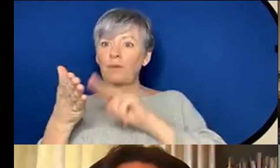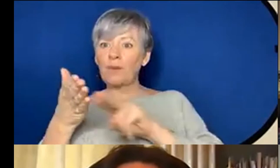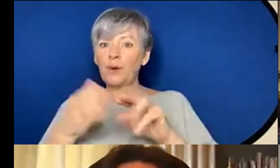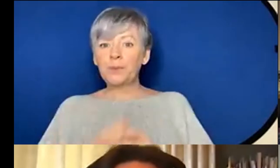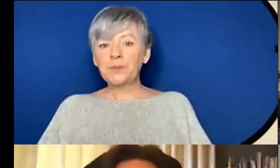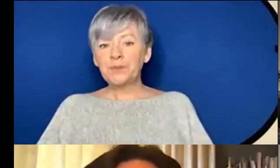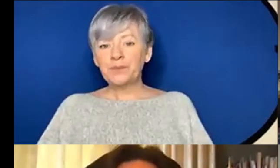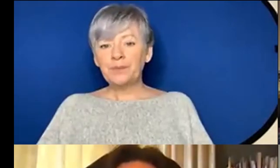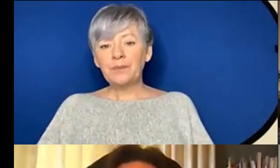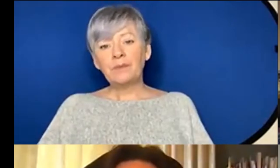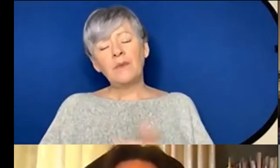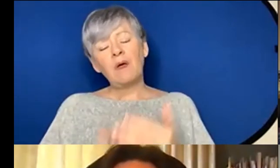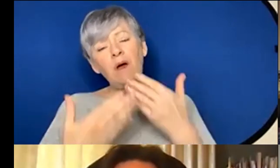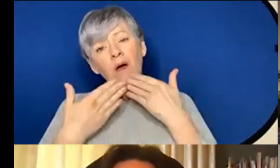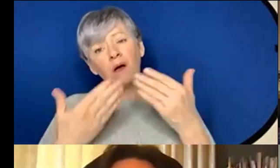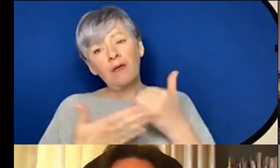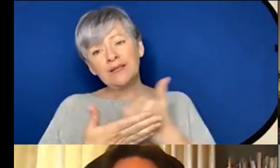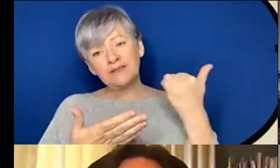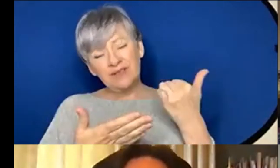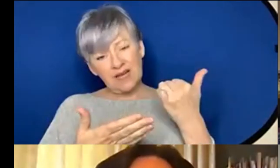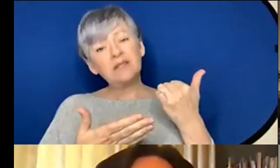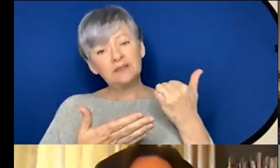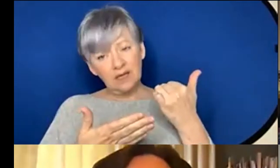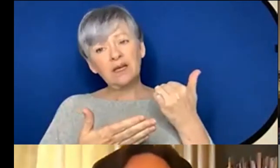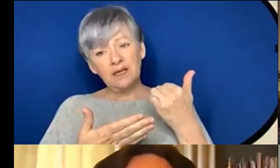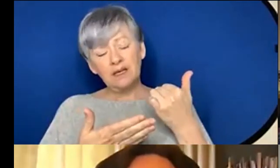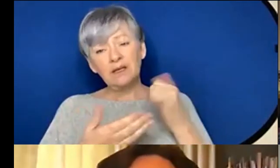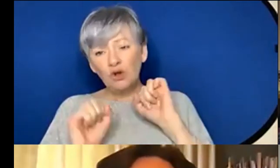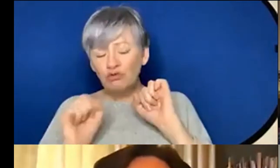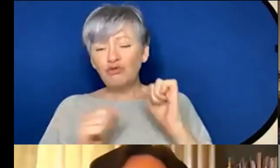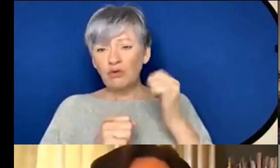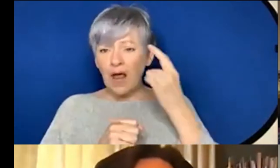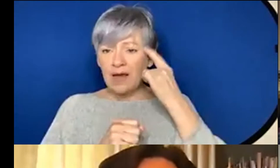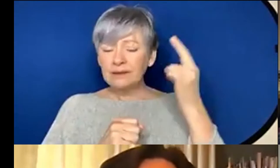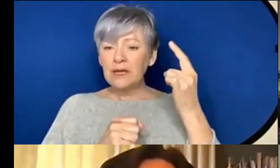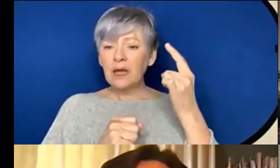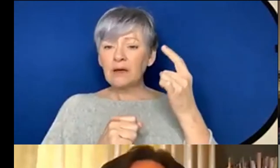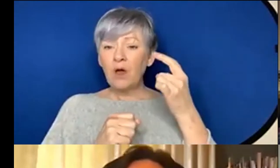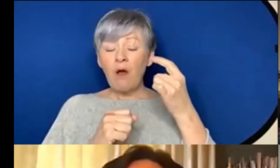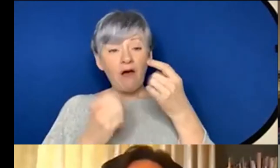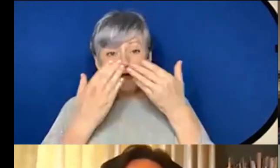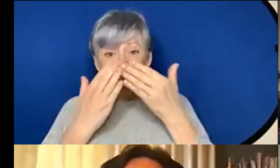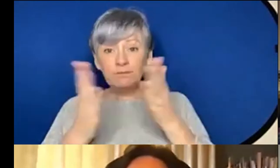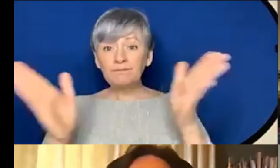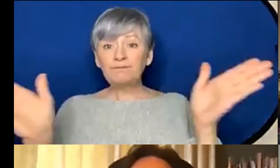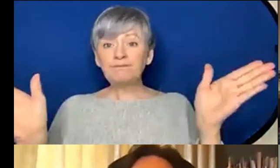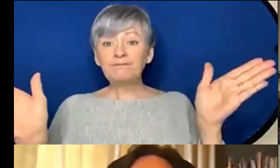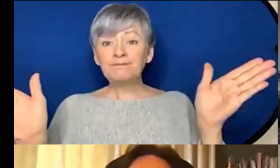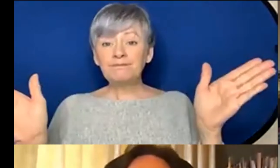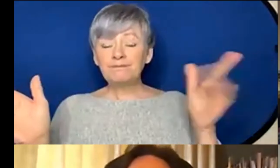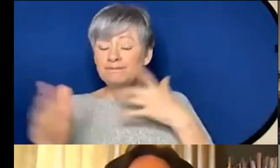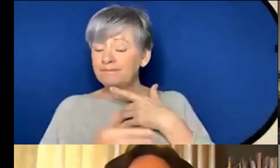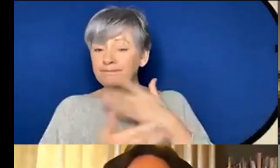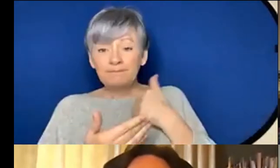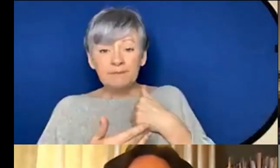that's that's fantastic Joe and and I I think your idea of keeping the doors open is is really important I'm very aware that